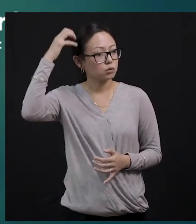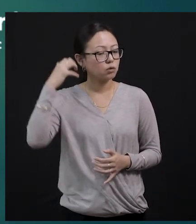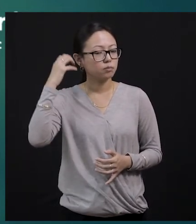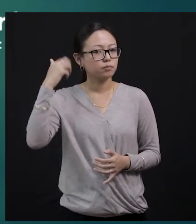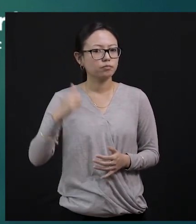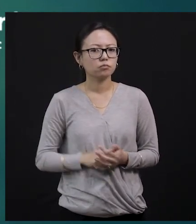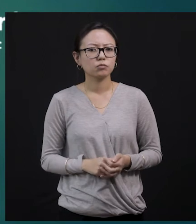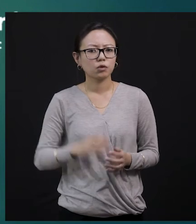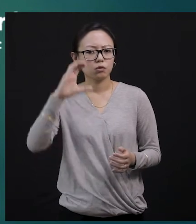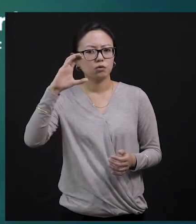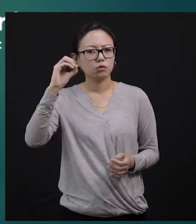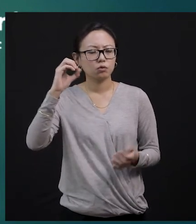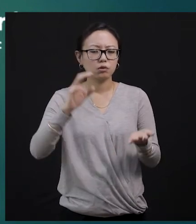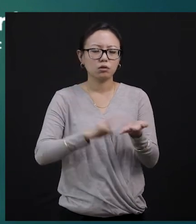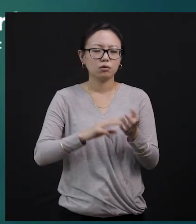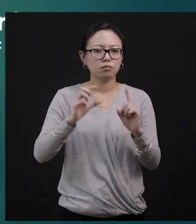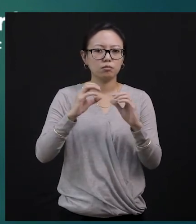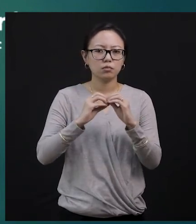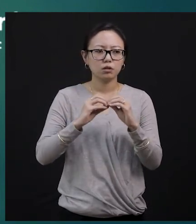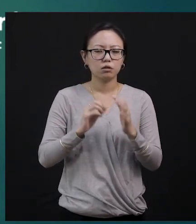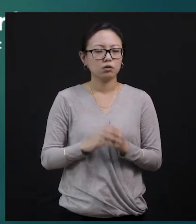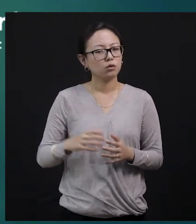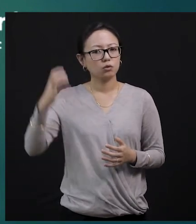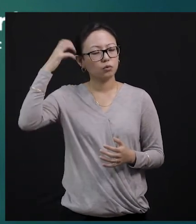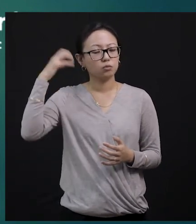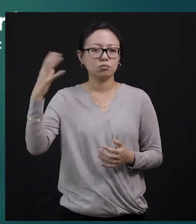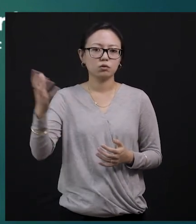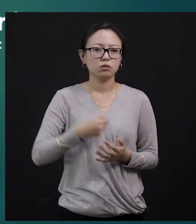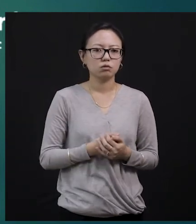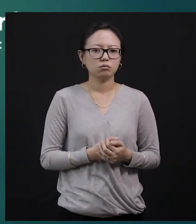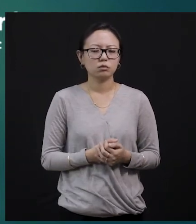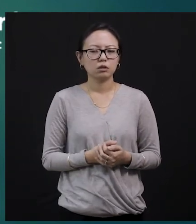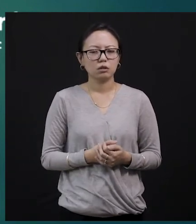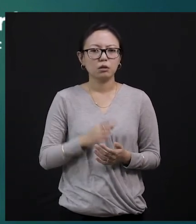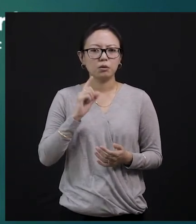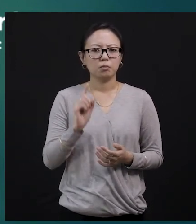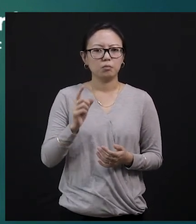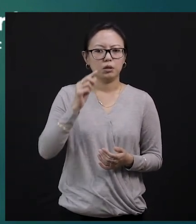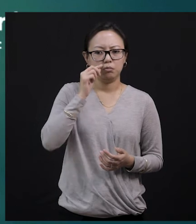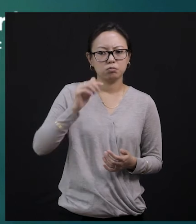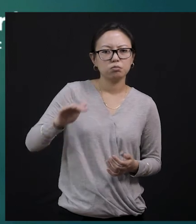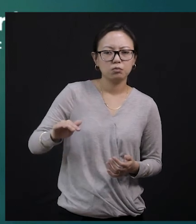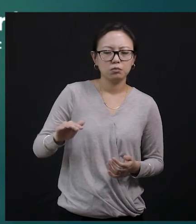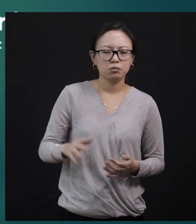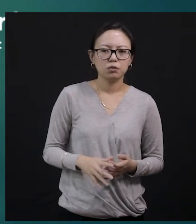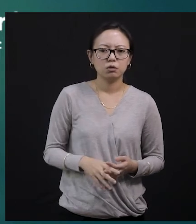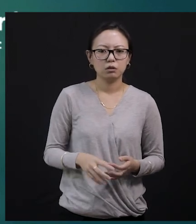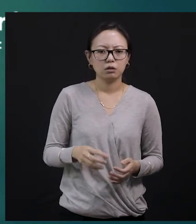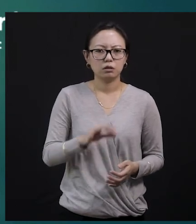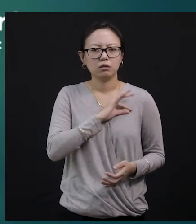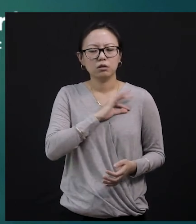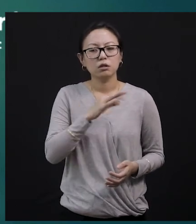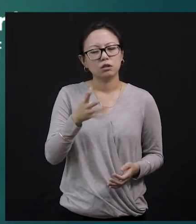that we used to comb right here. And so, he got the comb, but he did not like it. So, the shopkeeper took the